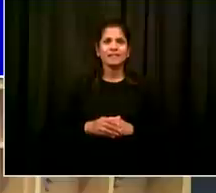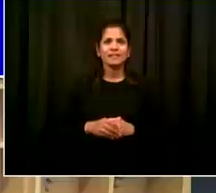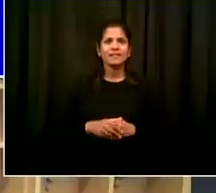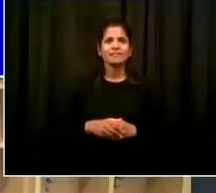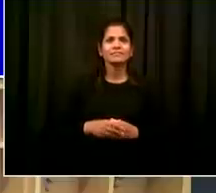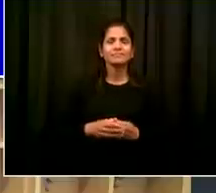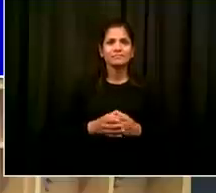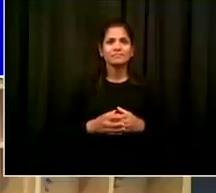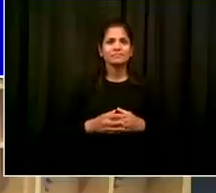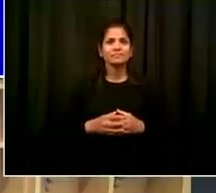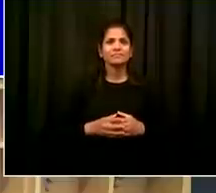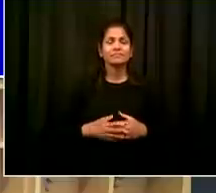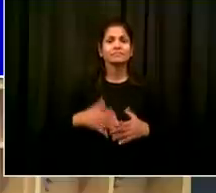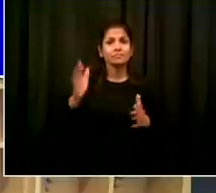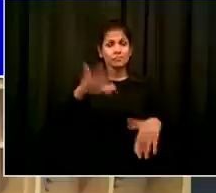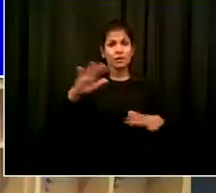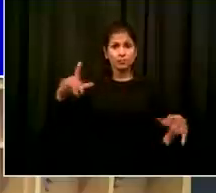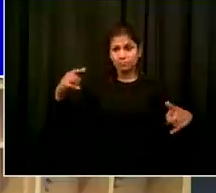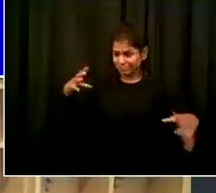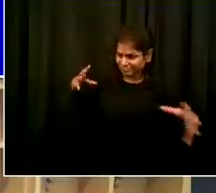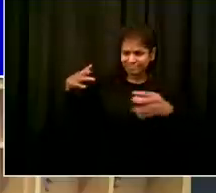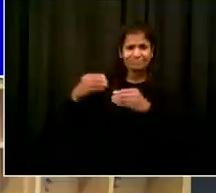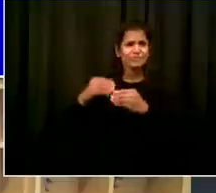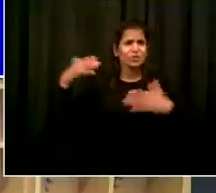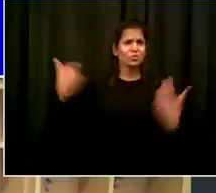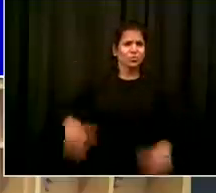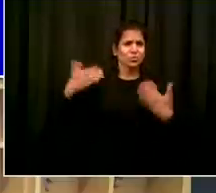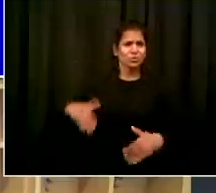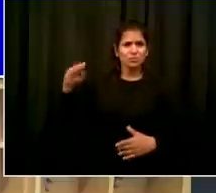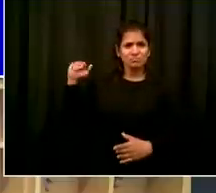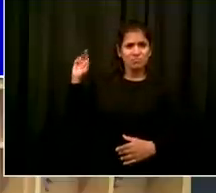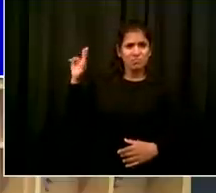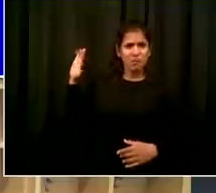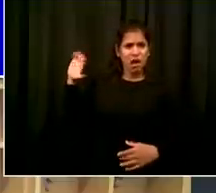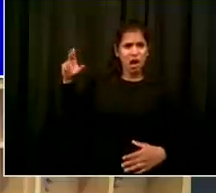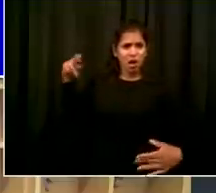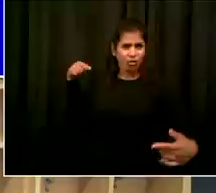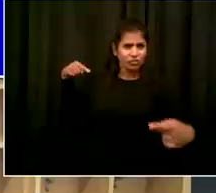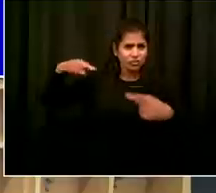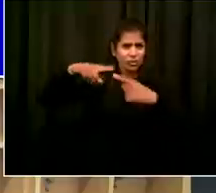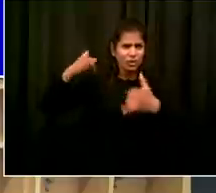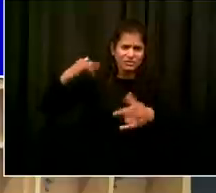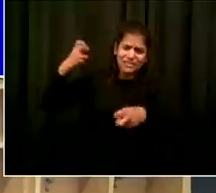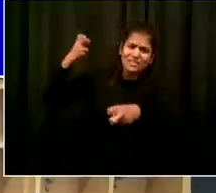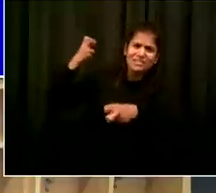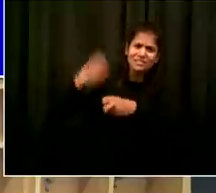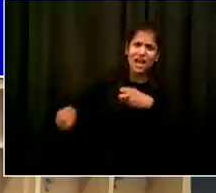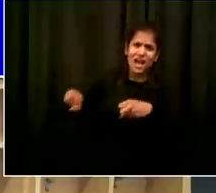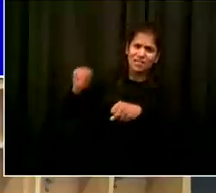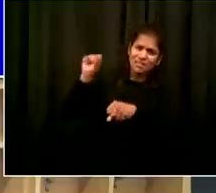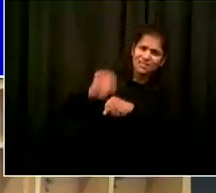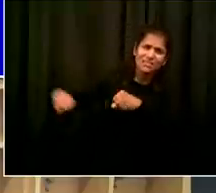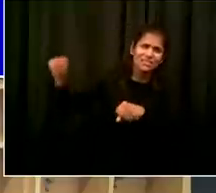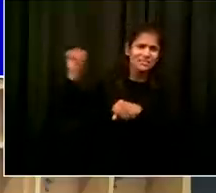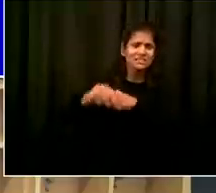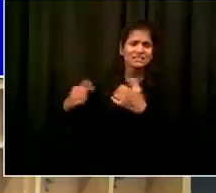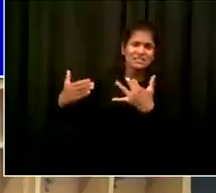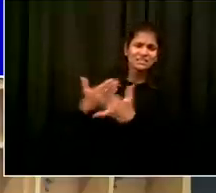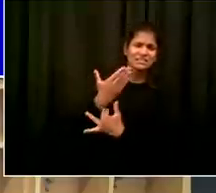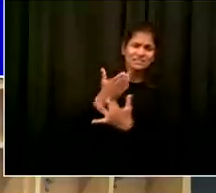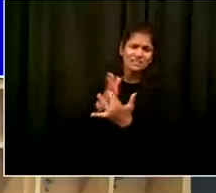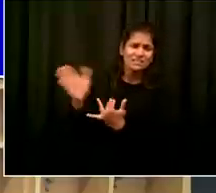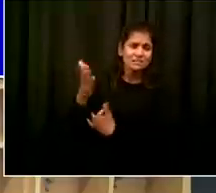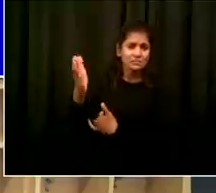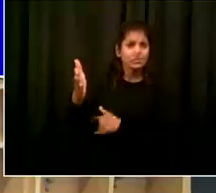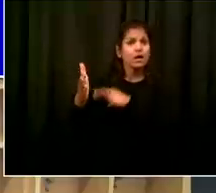year obviously the toughest in many ways we've ever experienced but kids were ready for the joy for the excitement